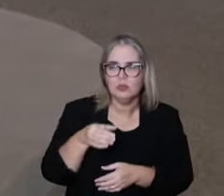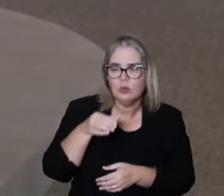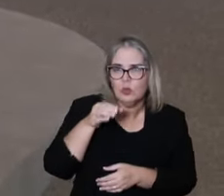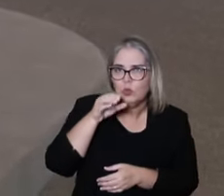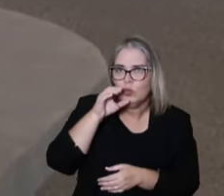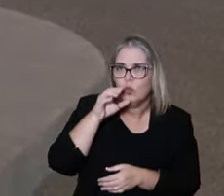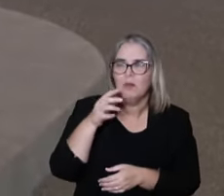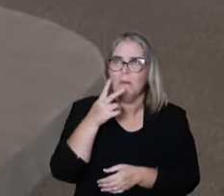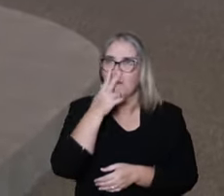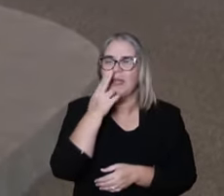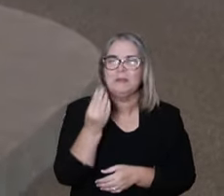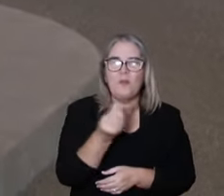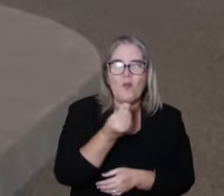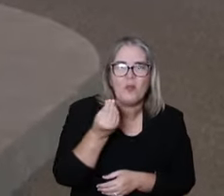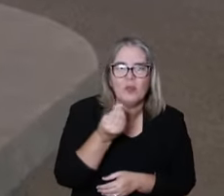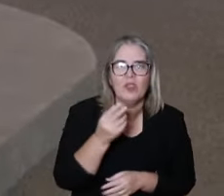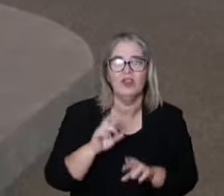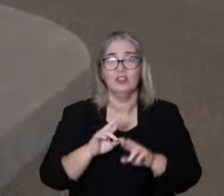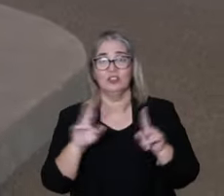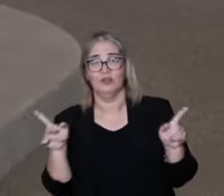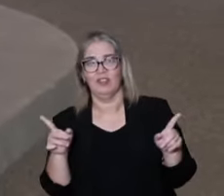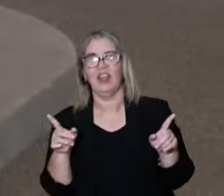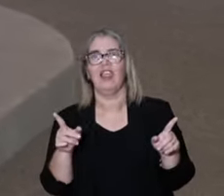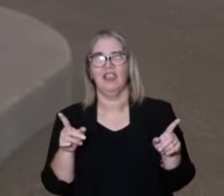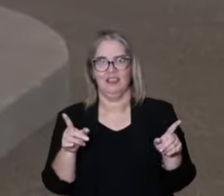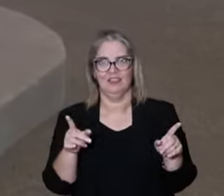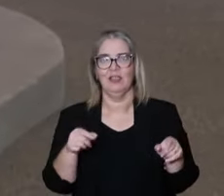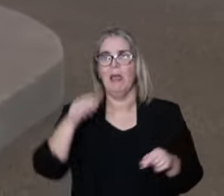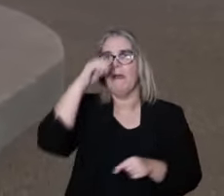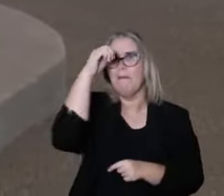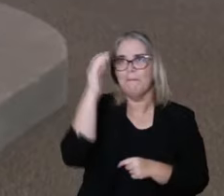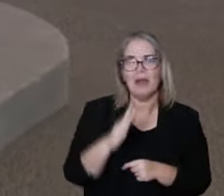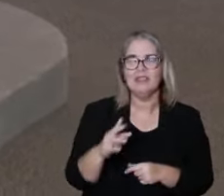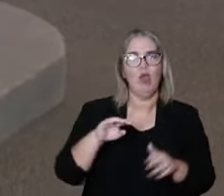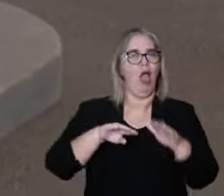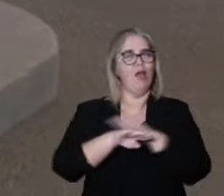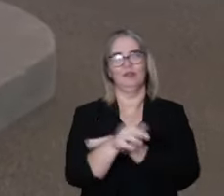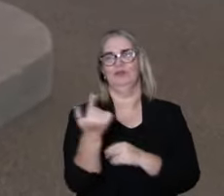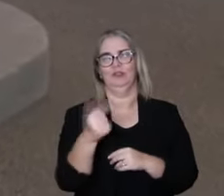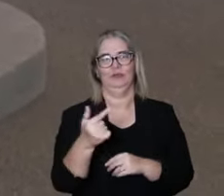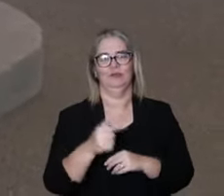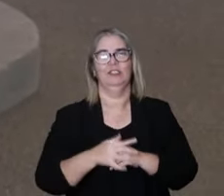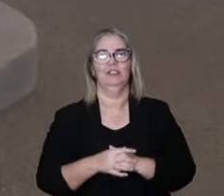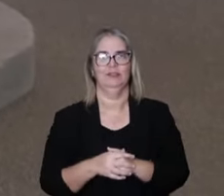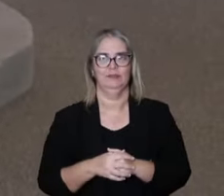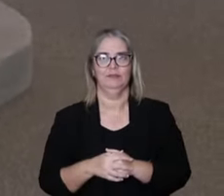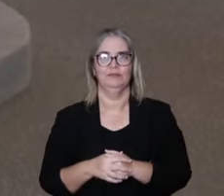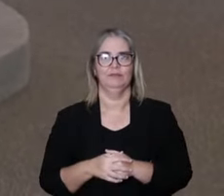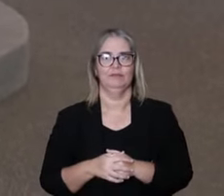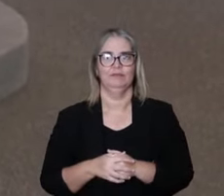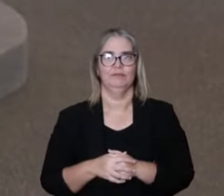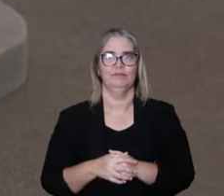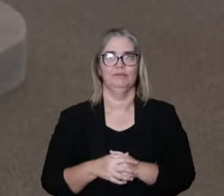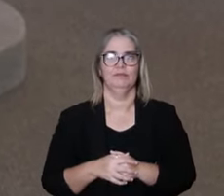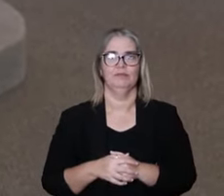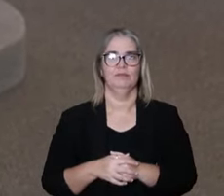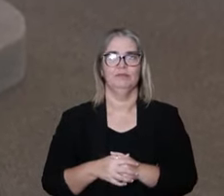Sometimes it's not too pleasant to our taste buds and for them, maybe not, but it's part of their culture.